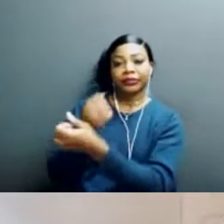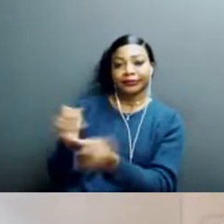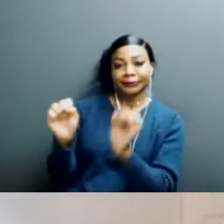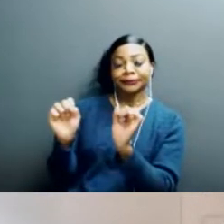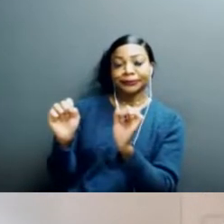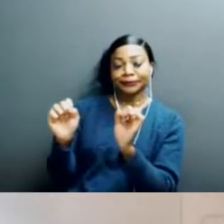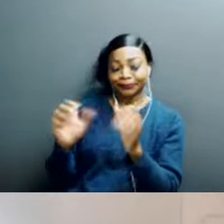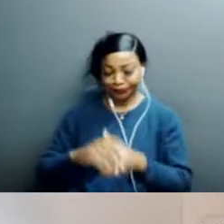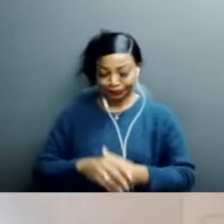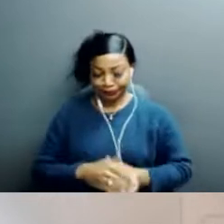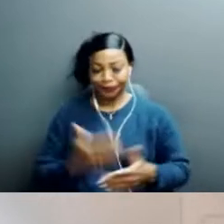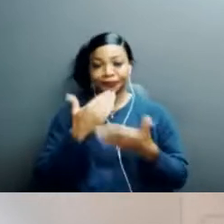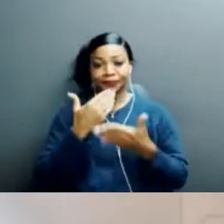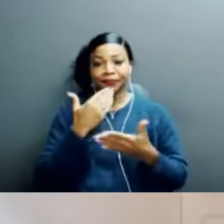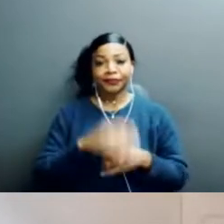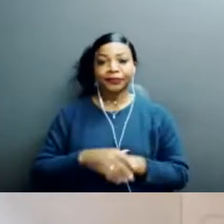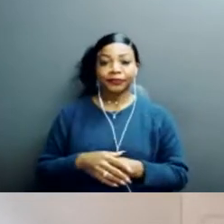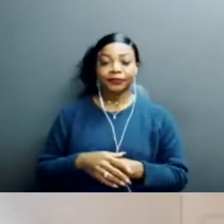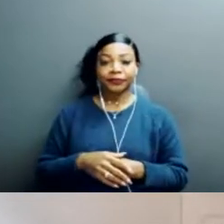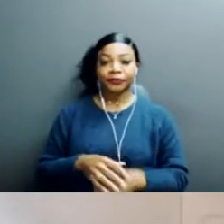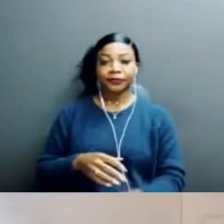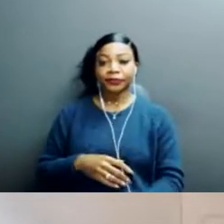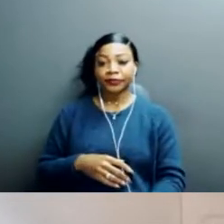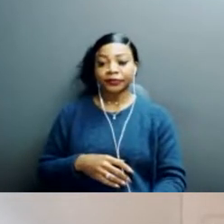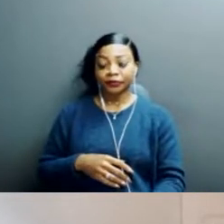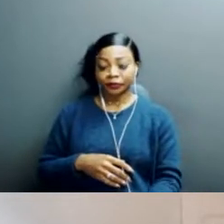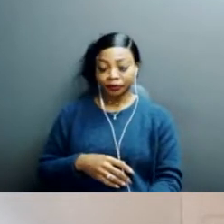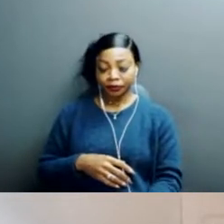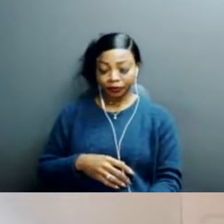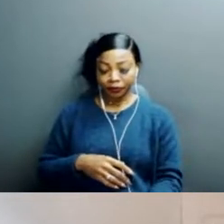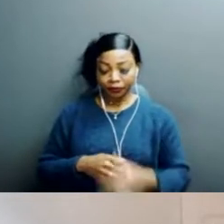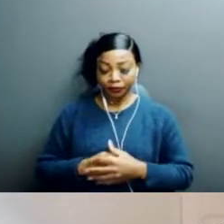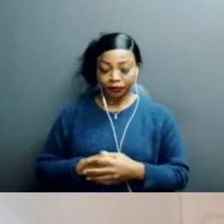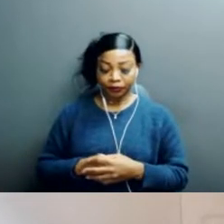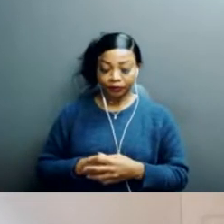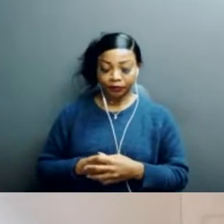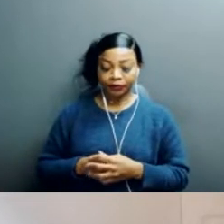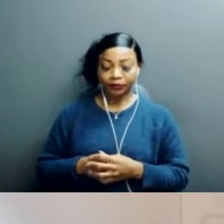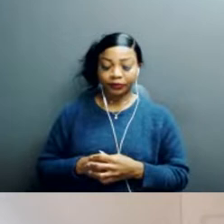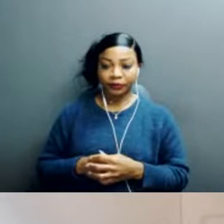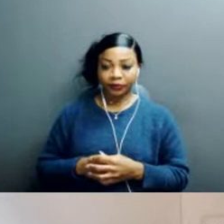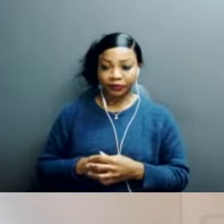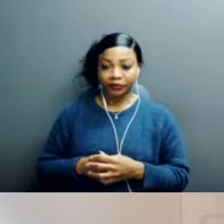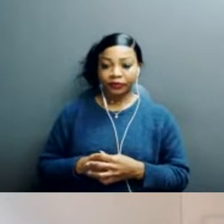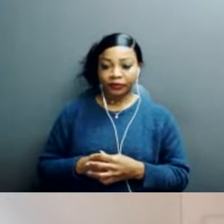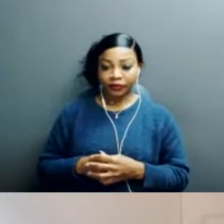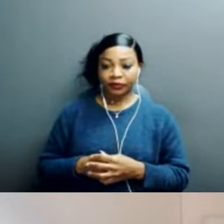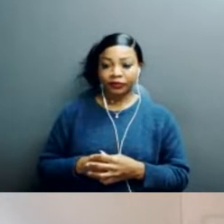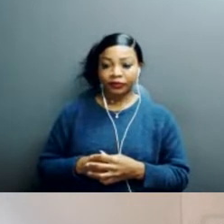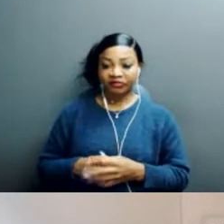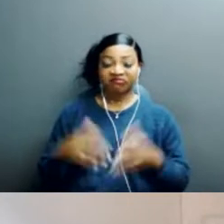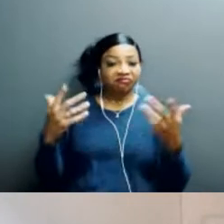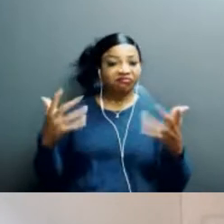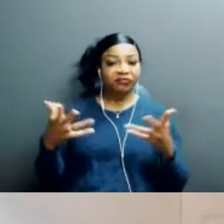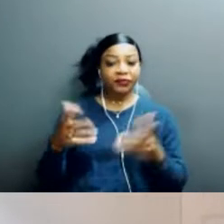Wonderful. Thank you. Um, I think that took us to the end of our audience questions. So maybe I'll just